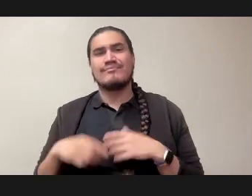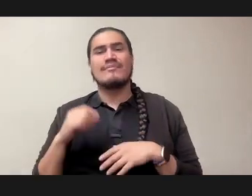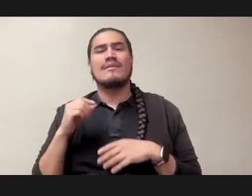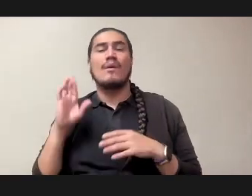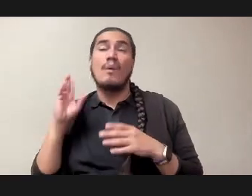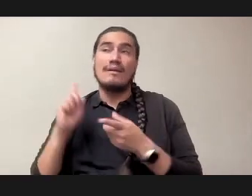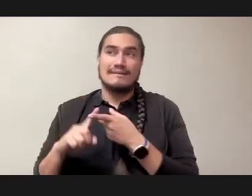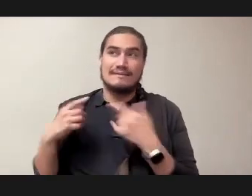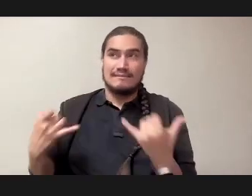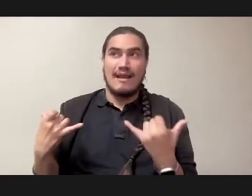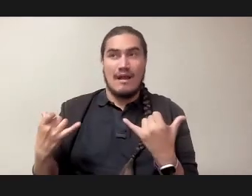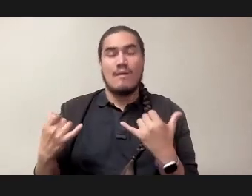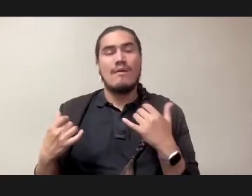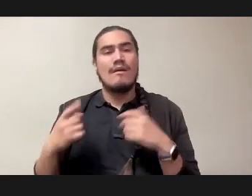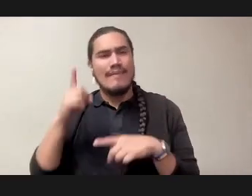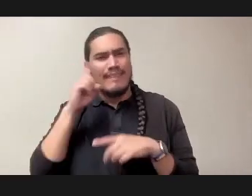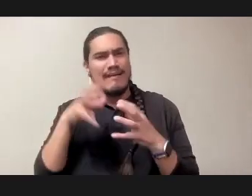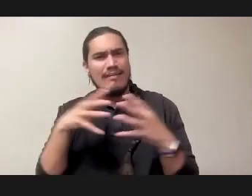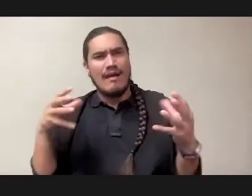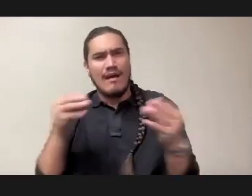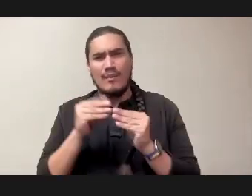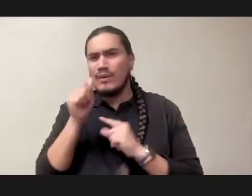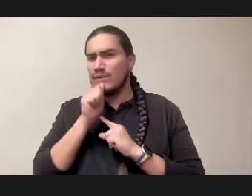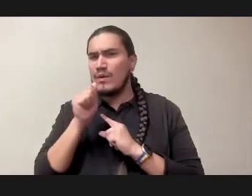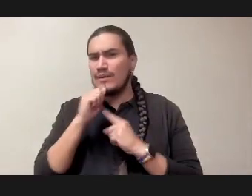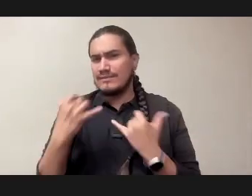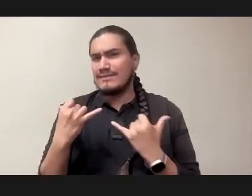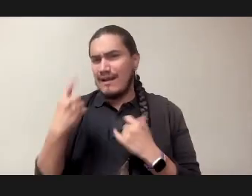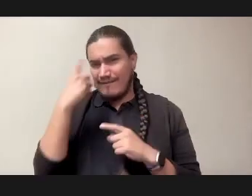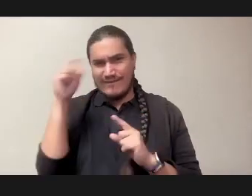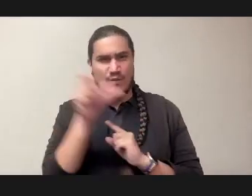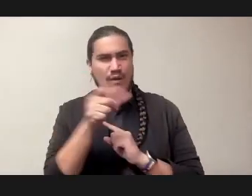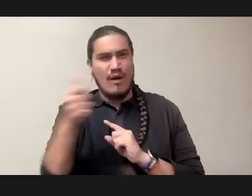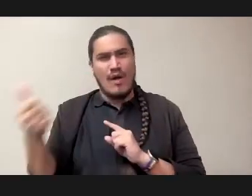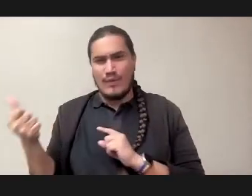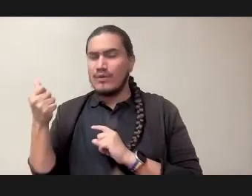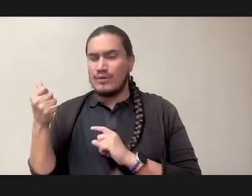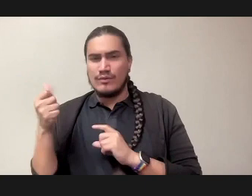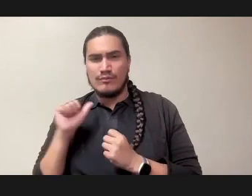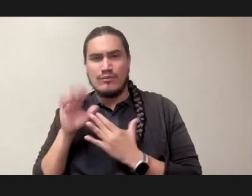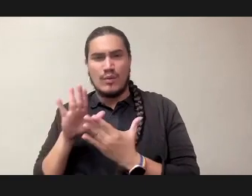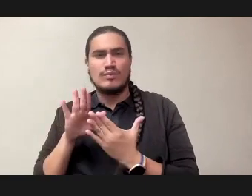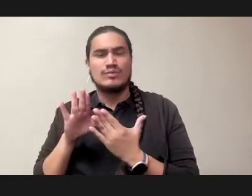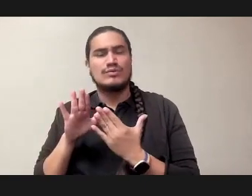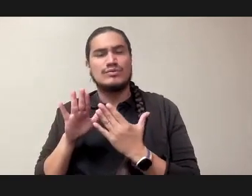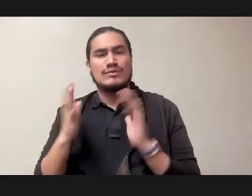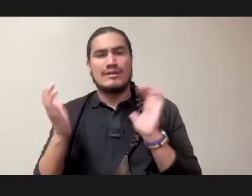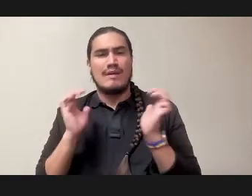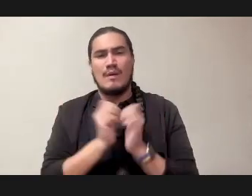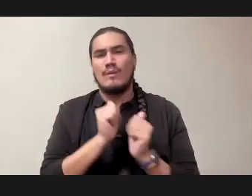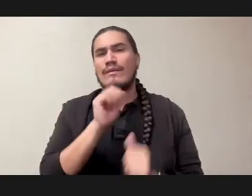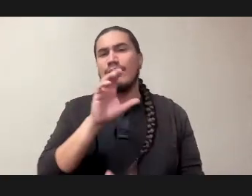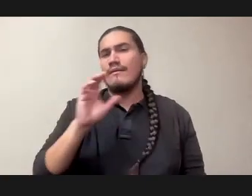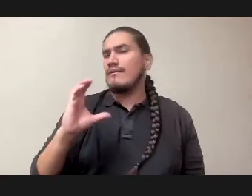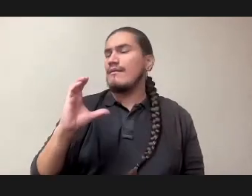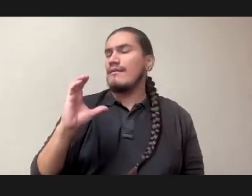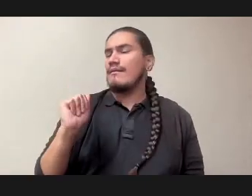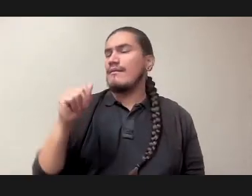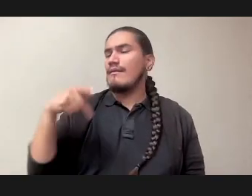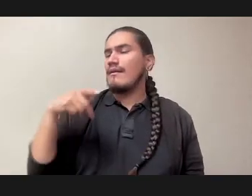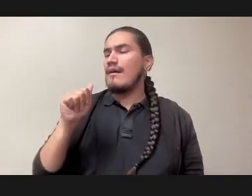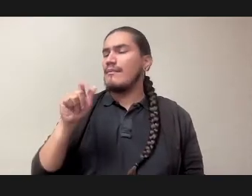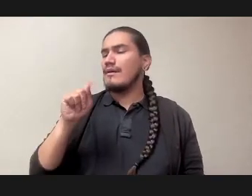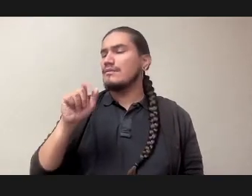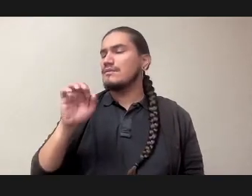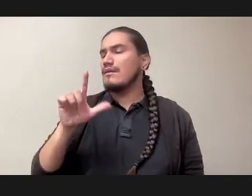perhaps I'll say, I think there's a lot more tolerance for alternatives, and those alternatives aren't necessarily new, some of them are